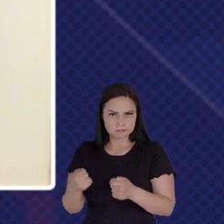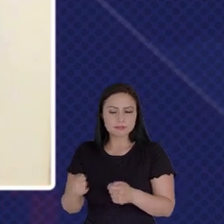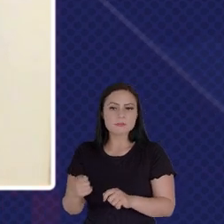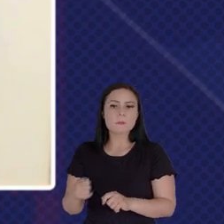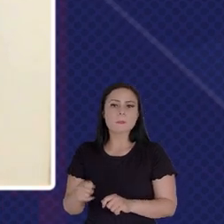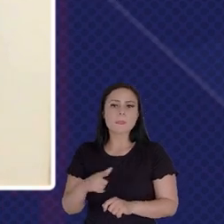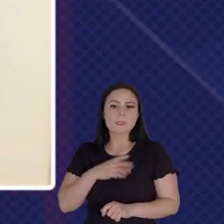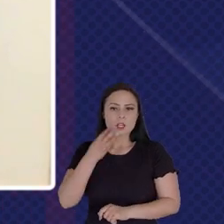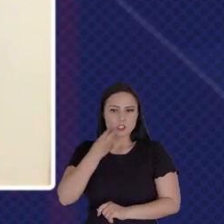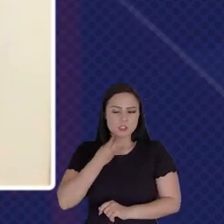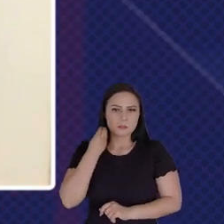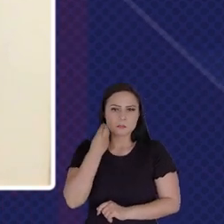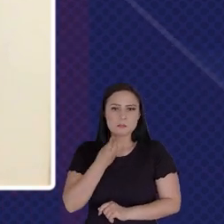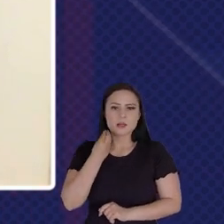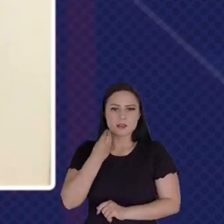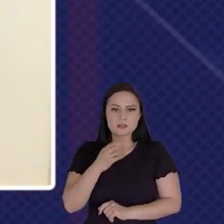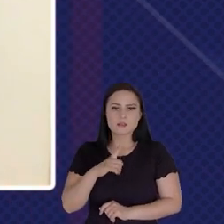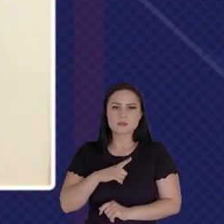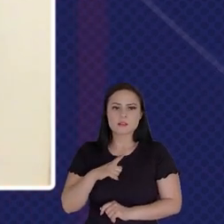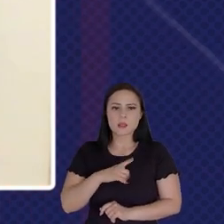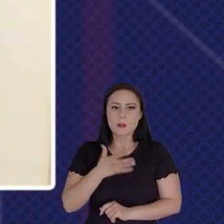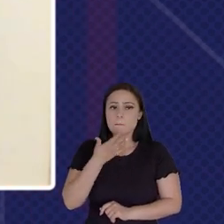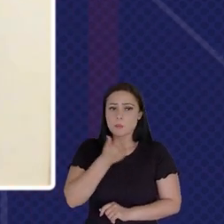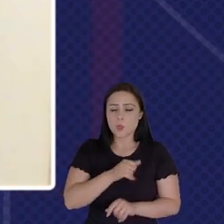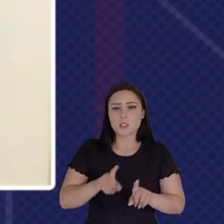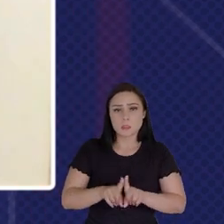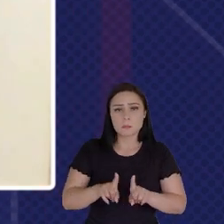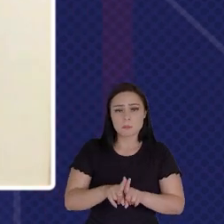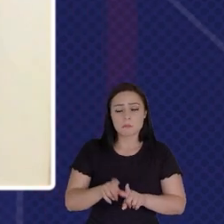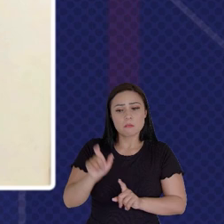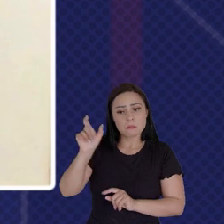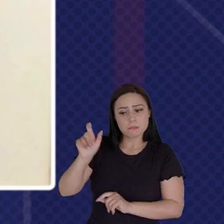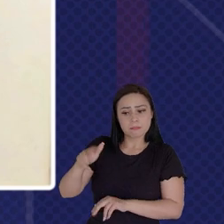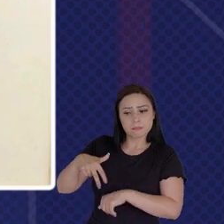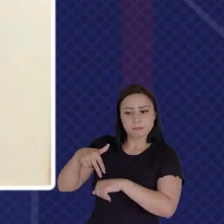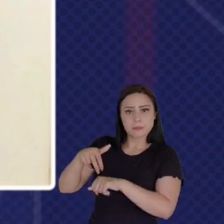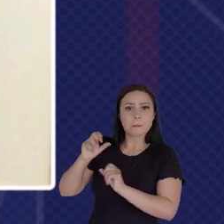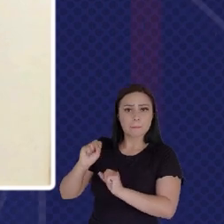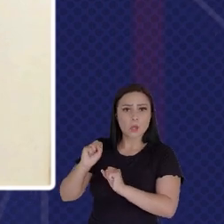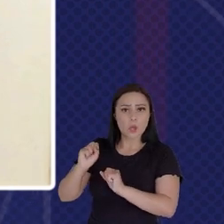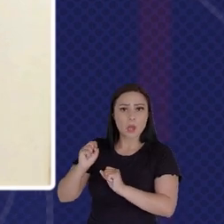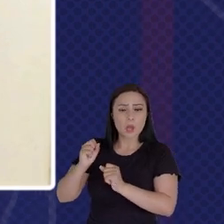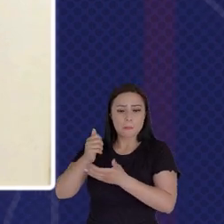Is Easy And You Also Need To Make Sure That You Empower Your